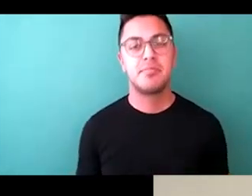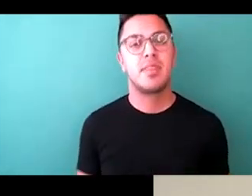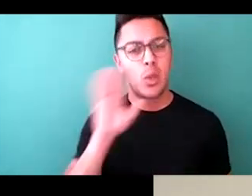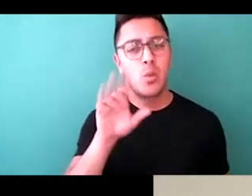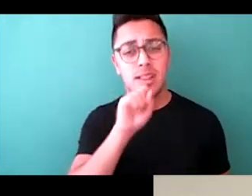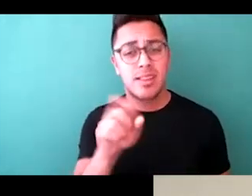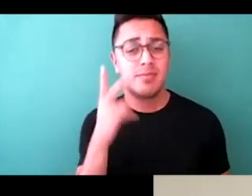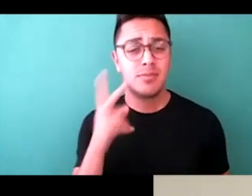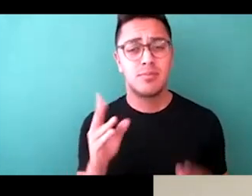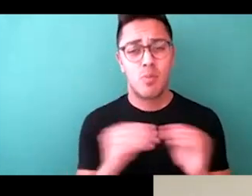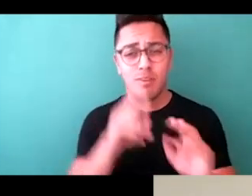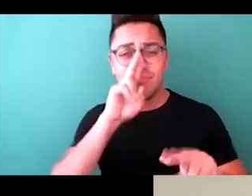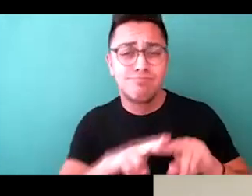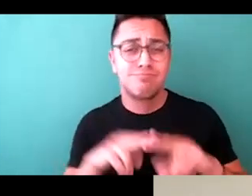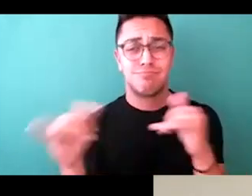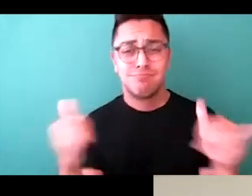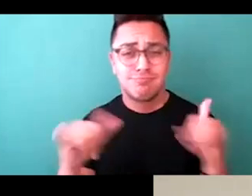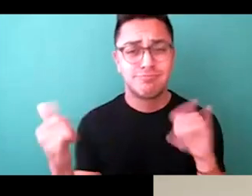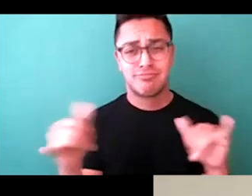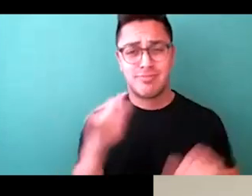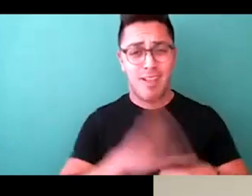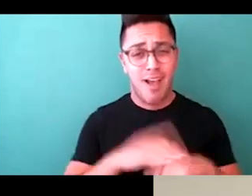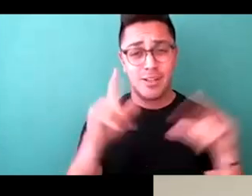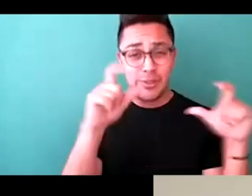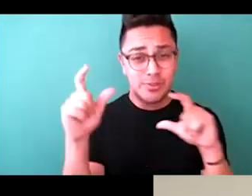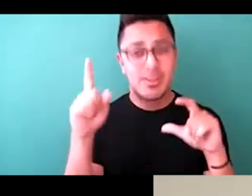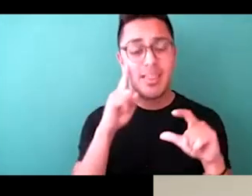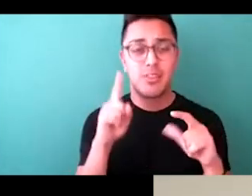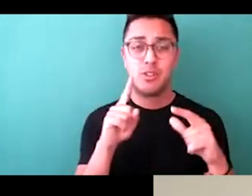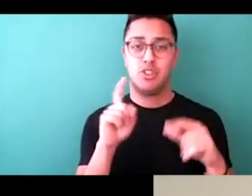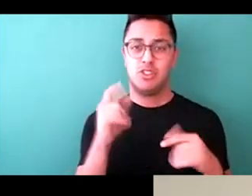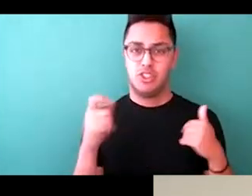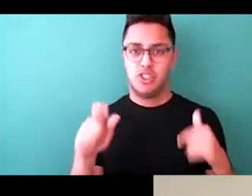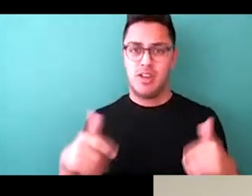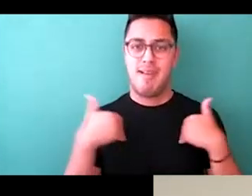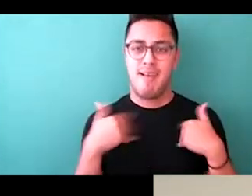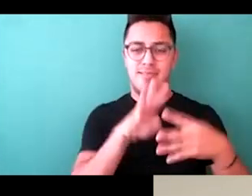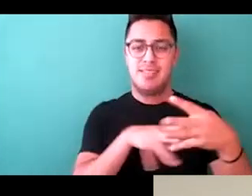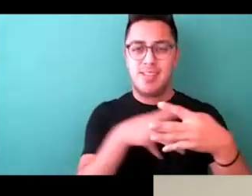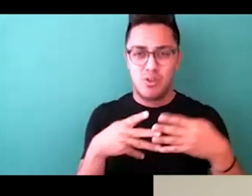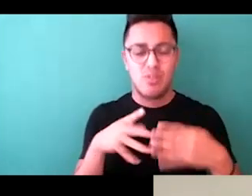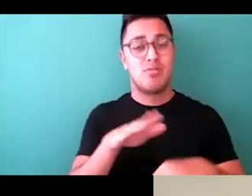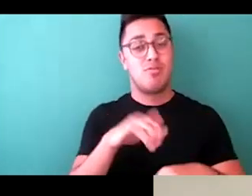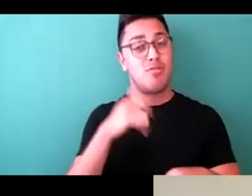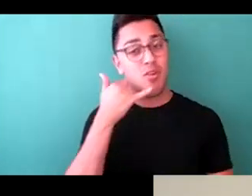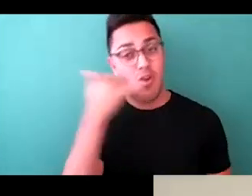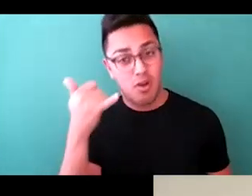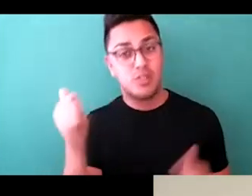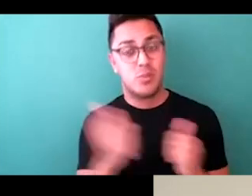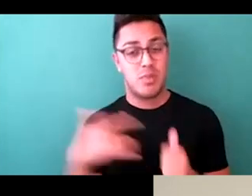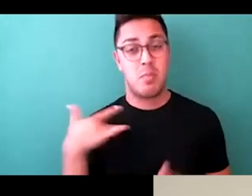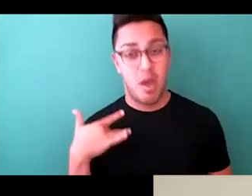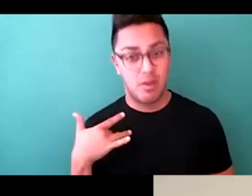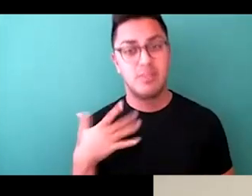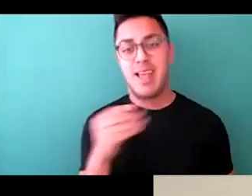shoots. Um, I think there should be scheduled calls with models and with these talent managers to really emphasize